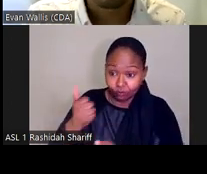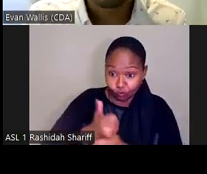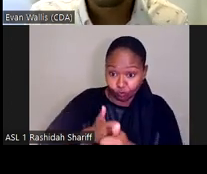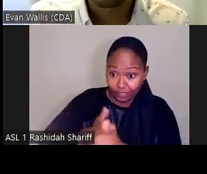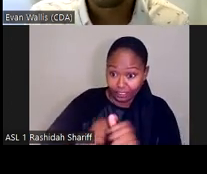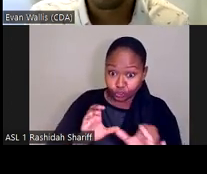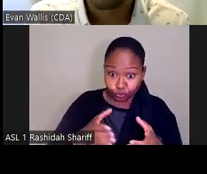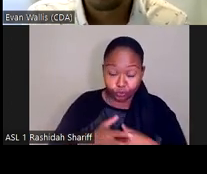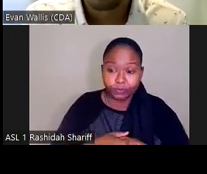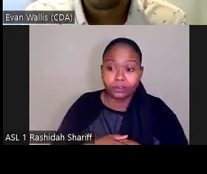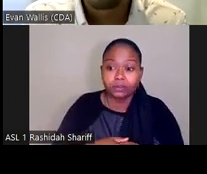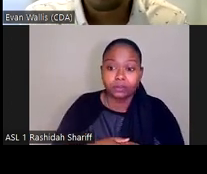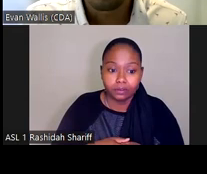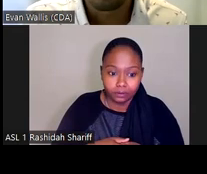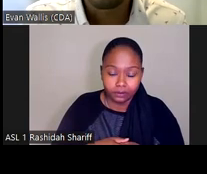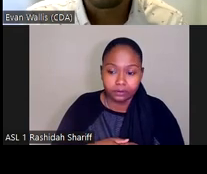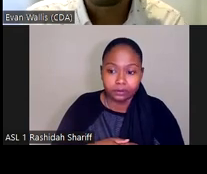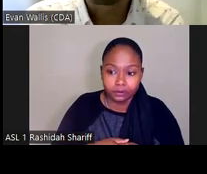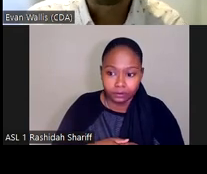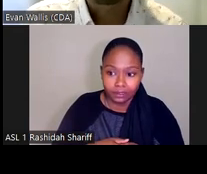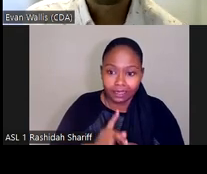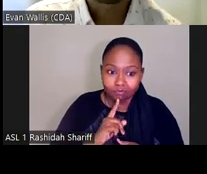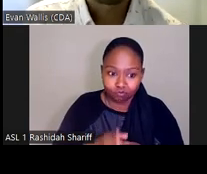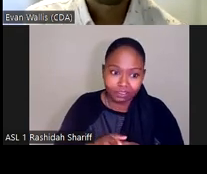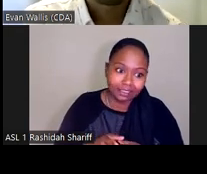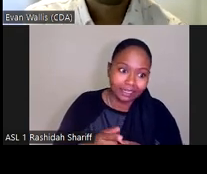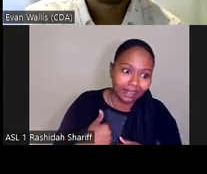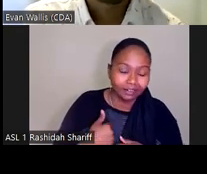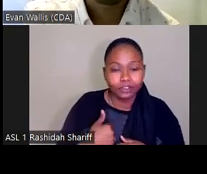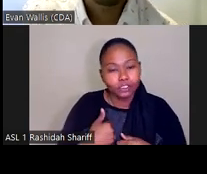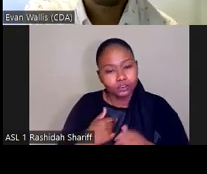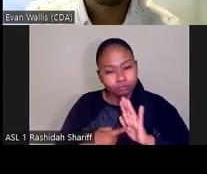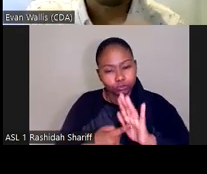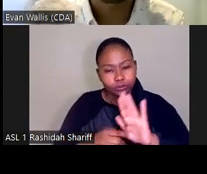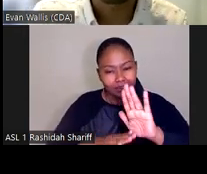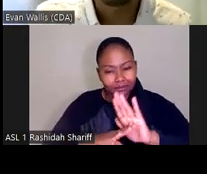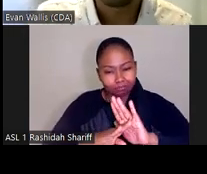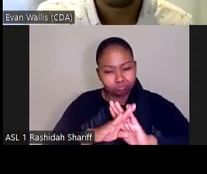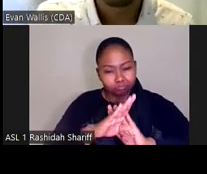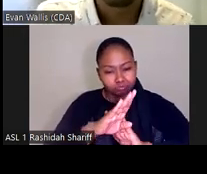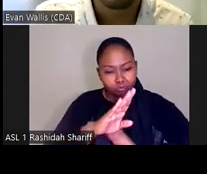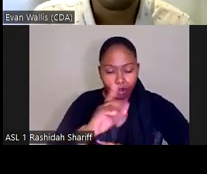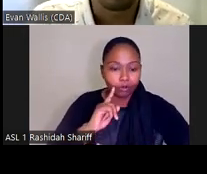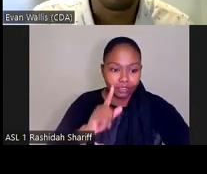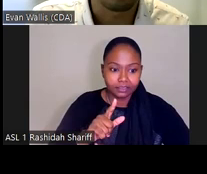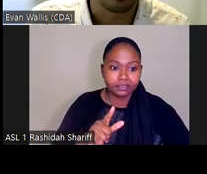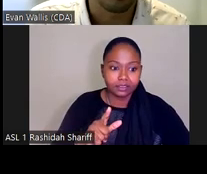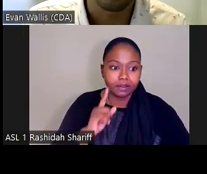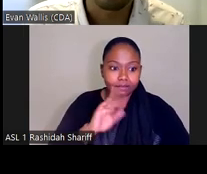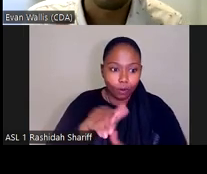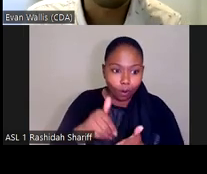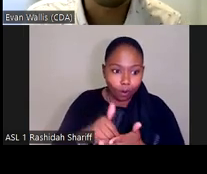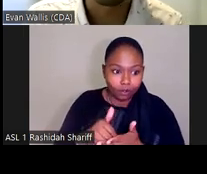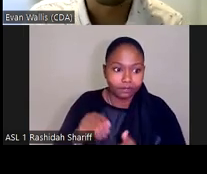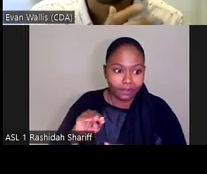we've implemented it at scale, it really unlocks this kind of broader assessment of equity across the MPA, where we can do things like